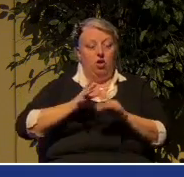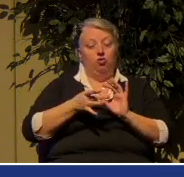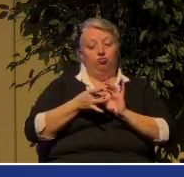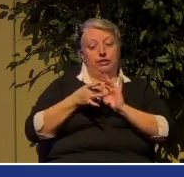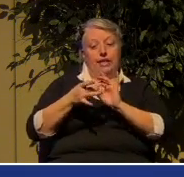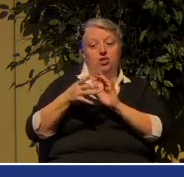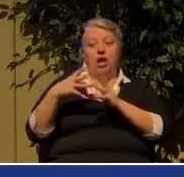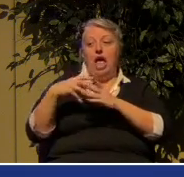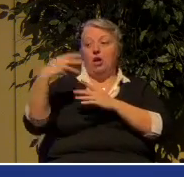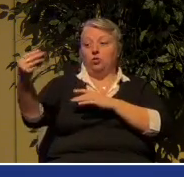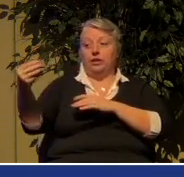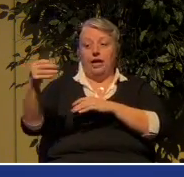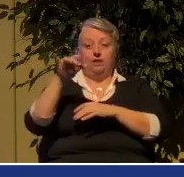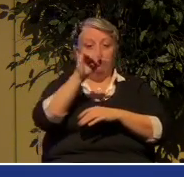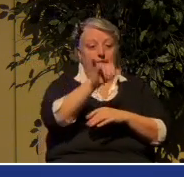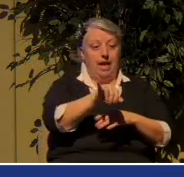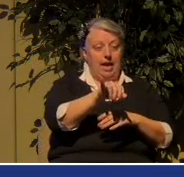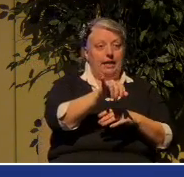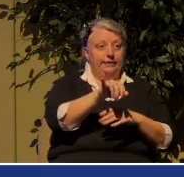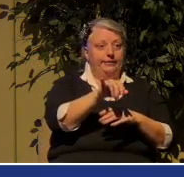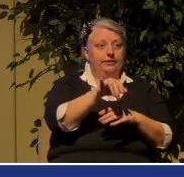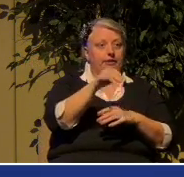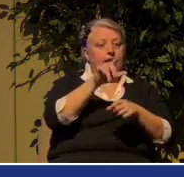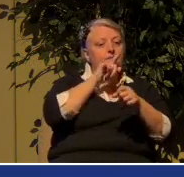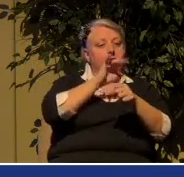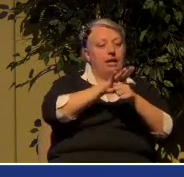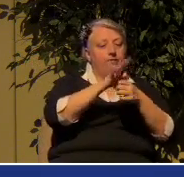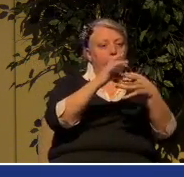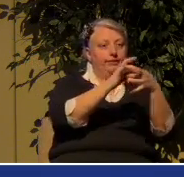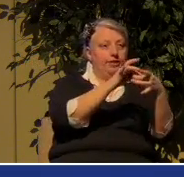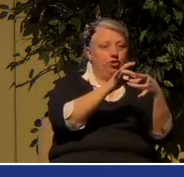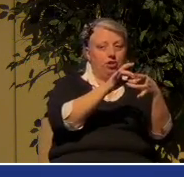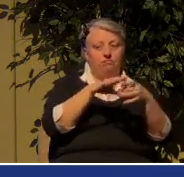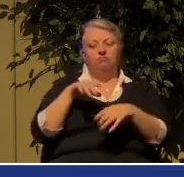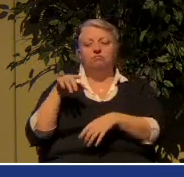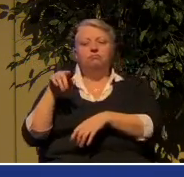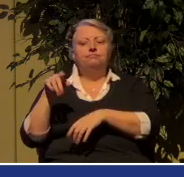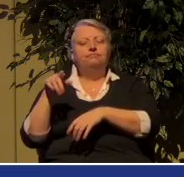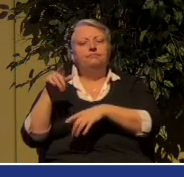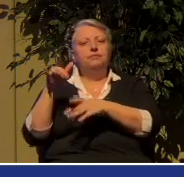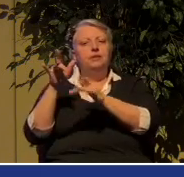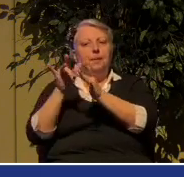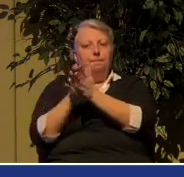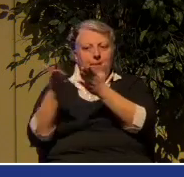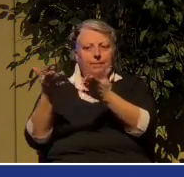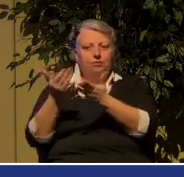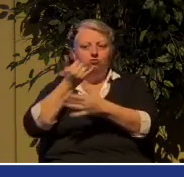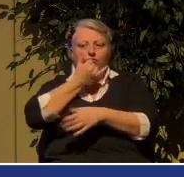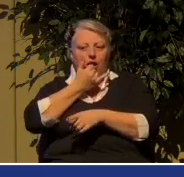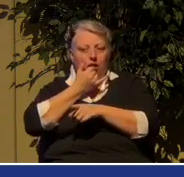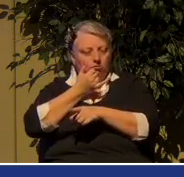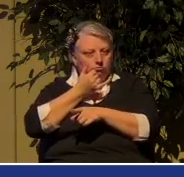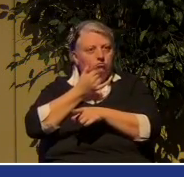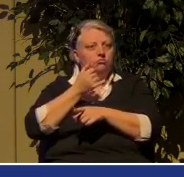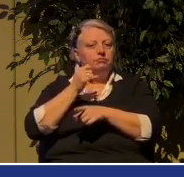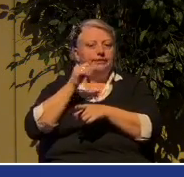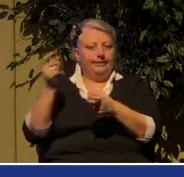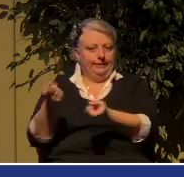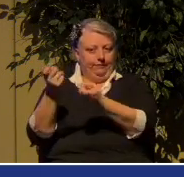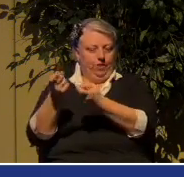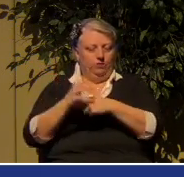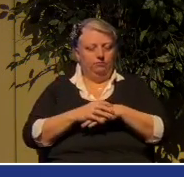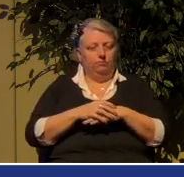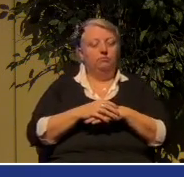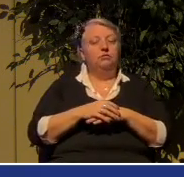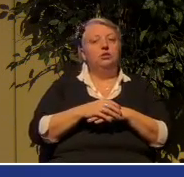of that covenant relationship were biblically wrong and sinful. And again, a